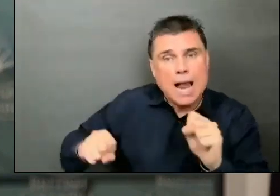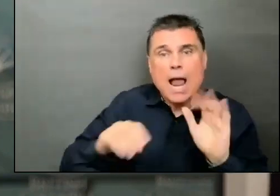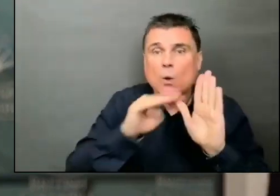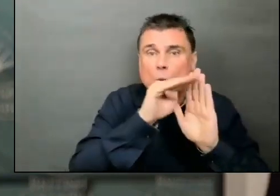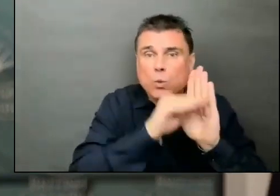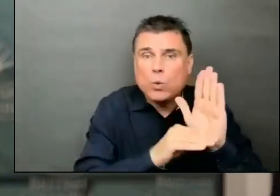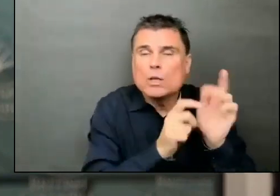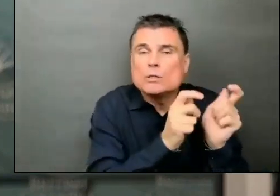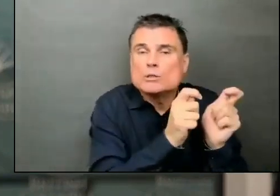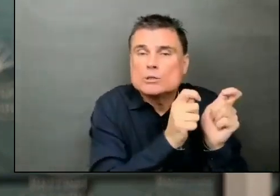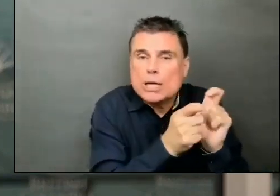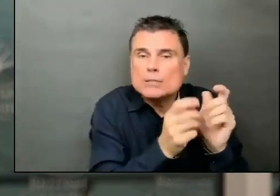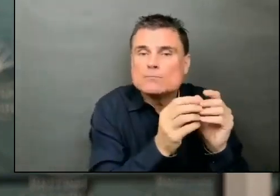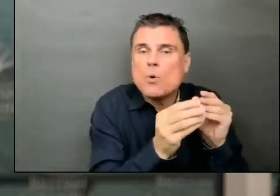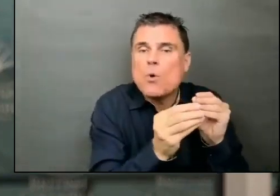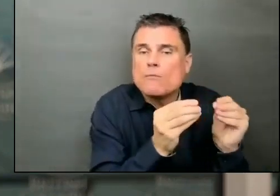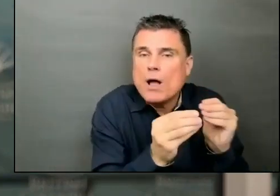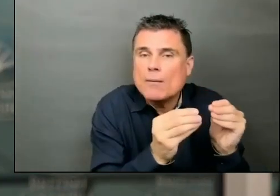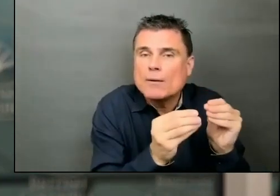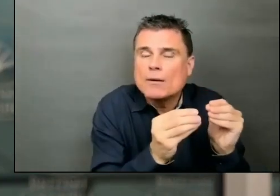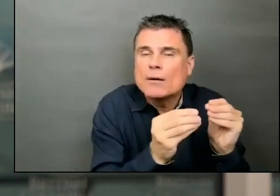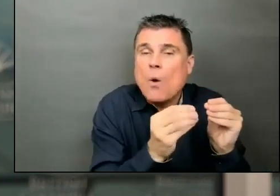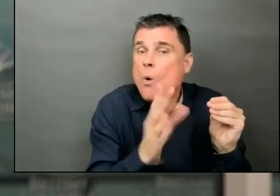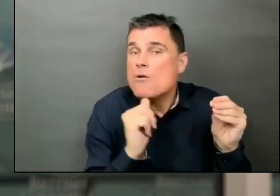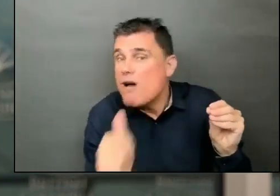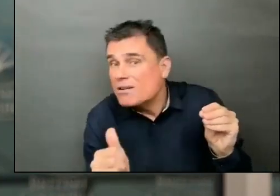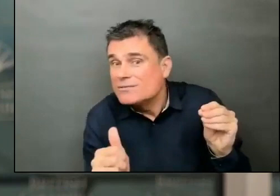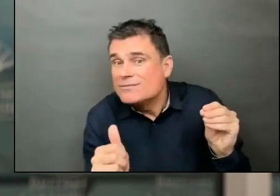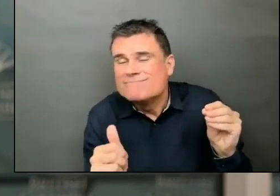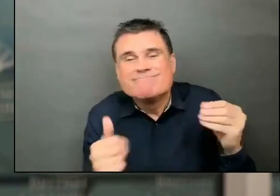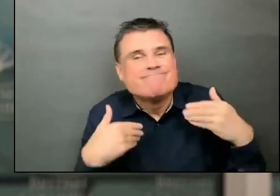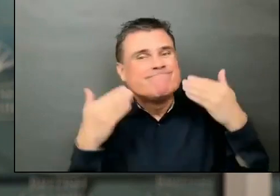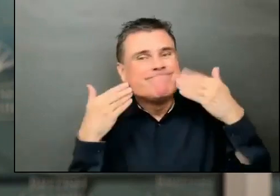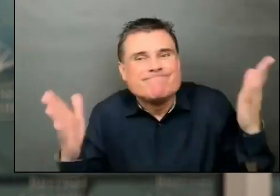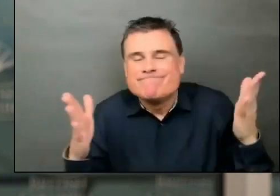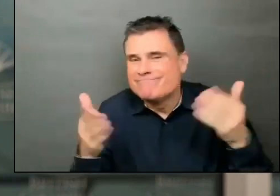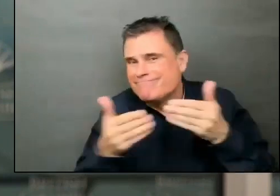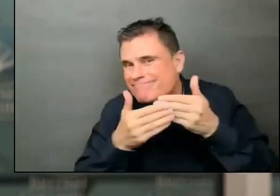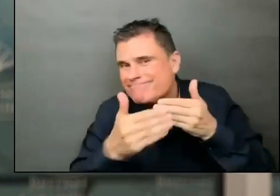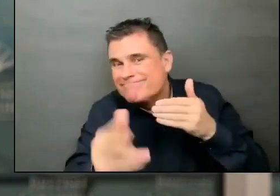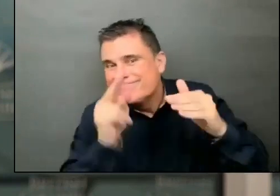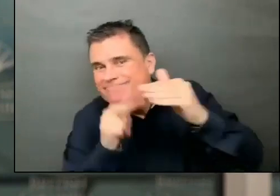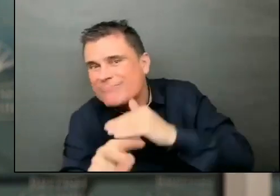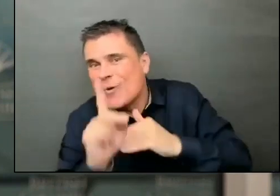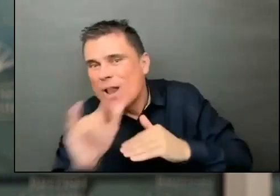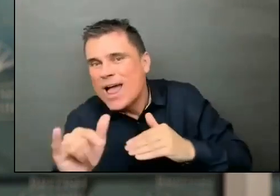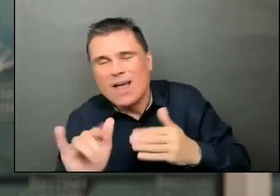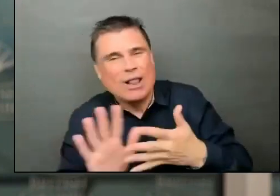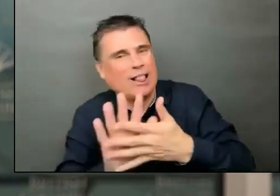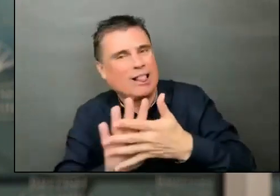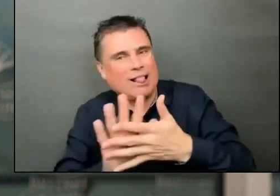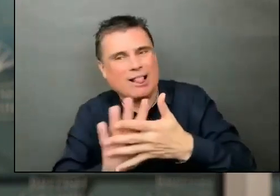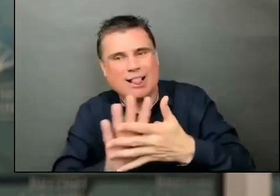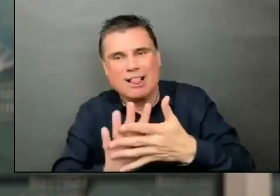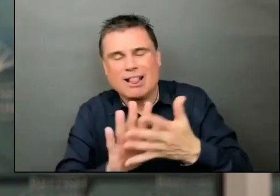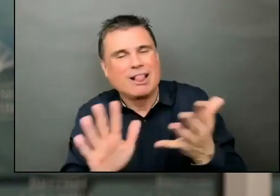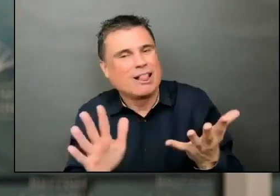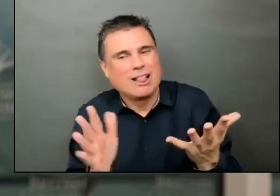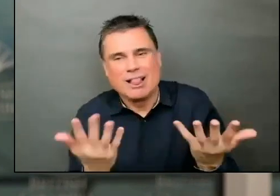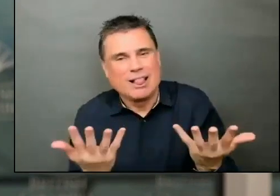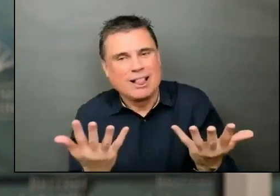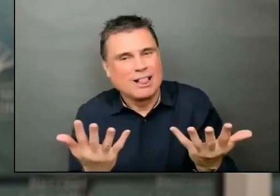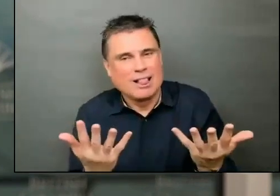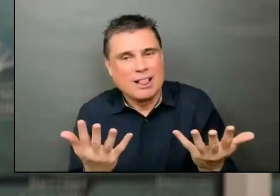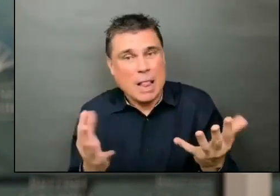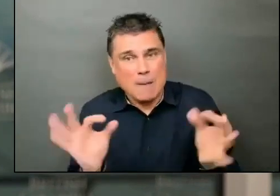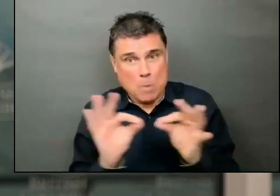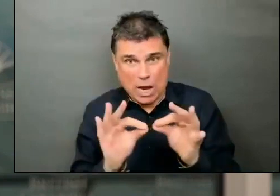place now and be able to do that safely. So we don't yet know what that is and that's why I'm leaving it open